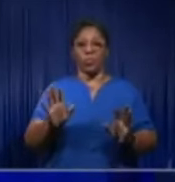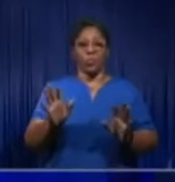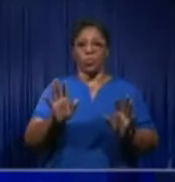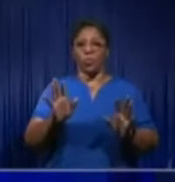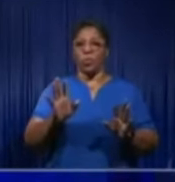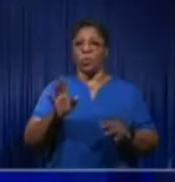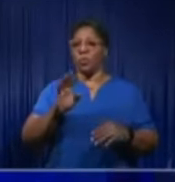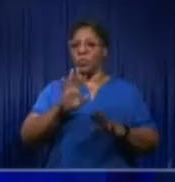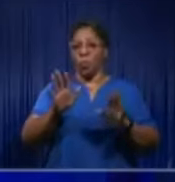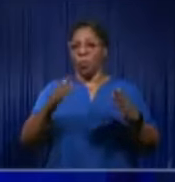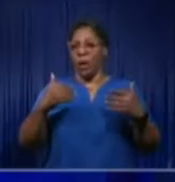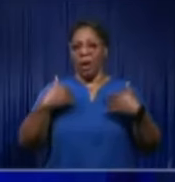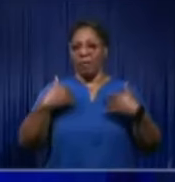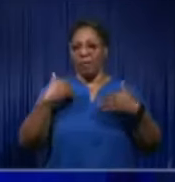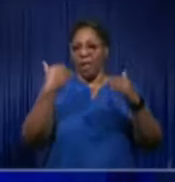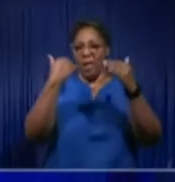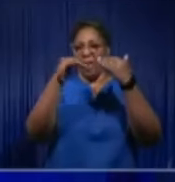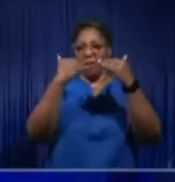public.